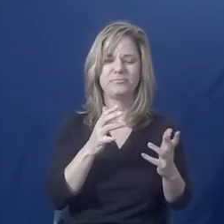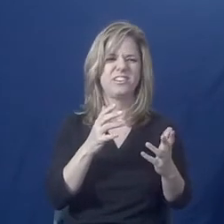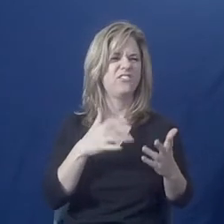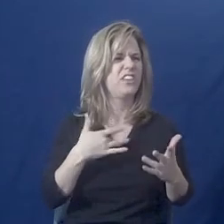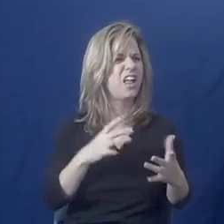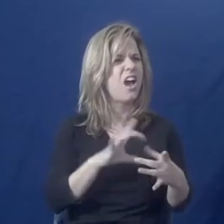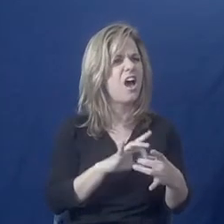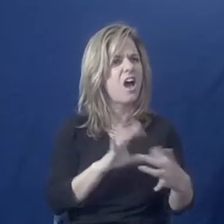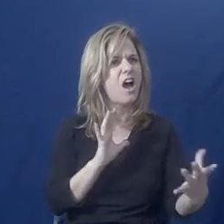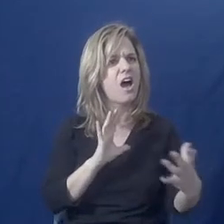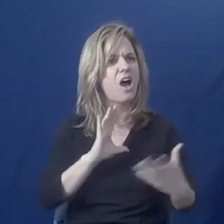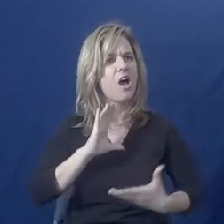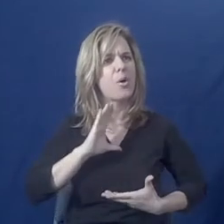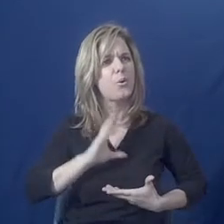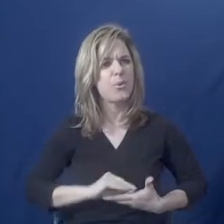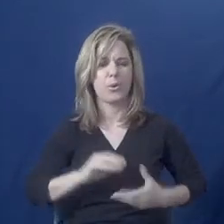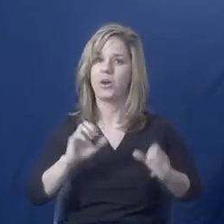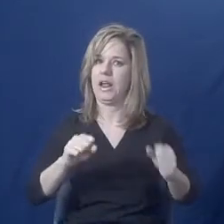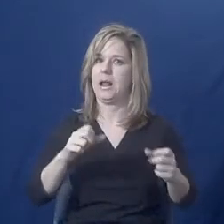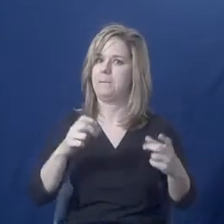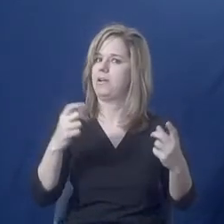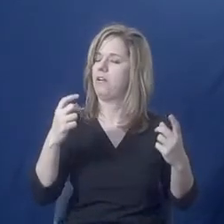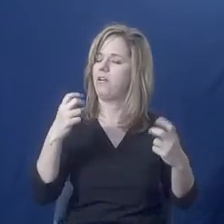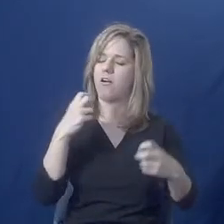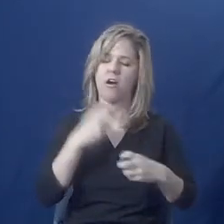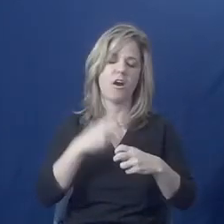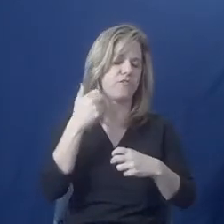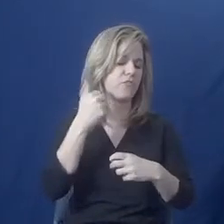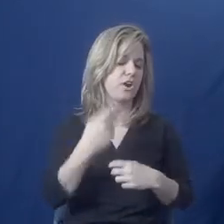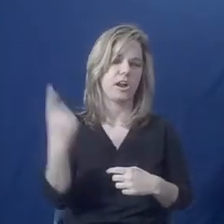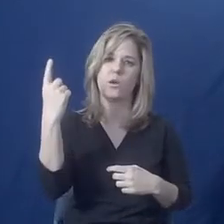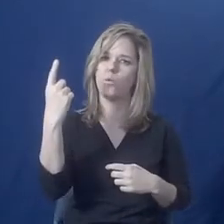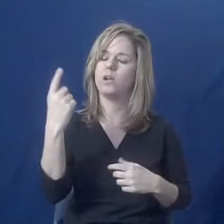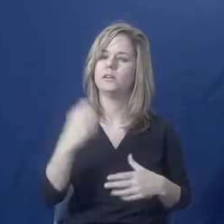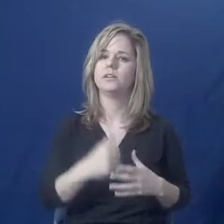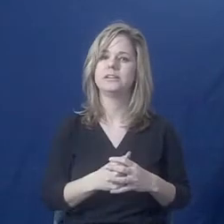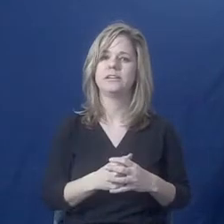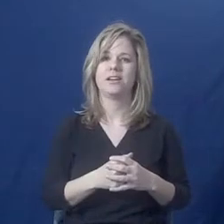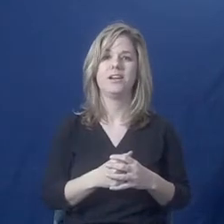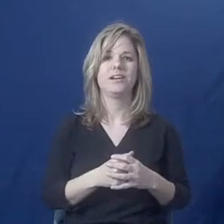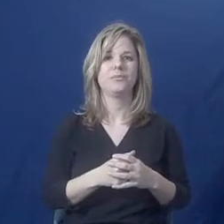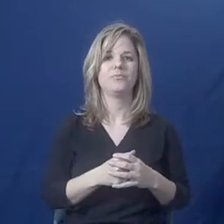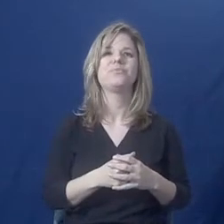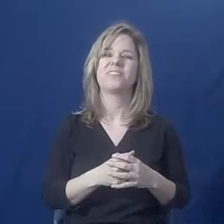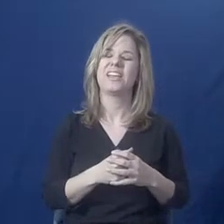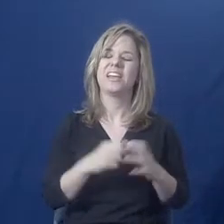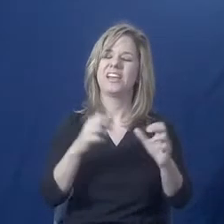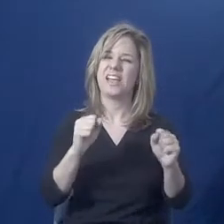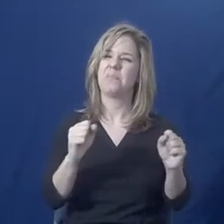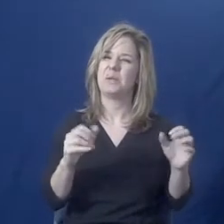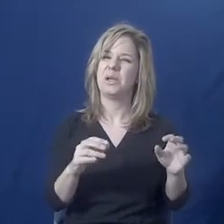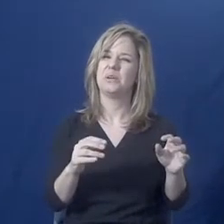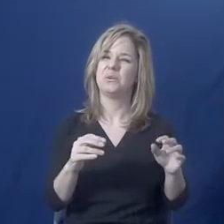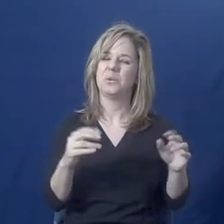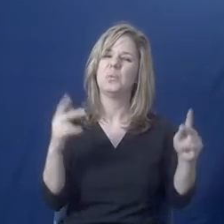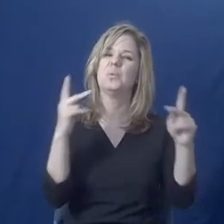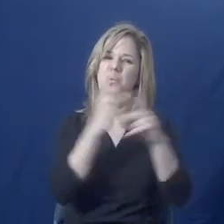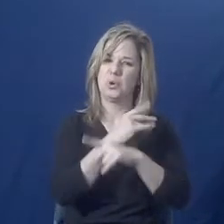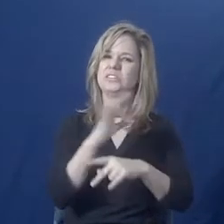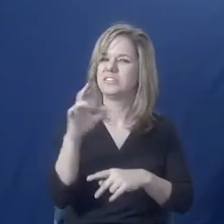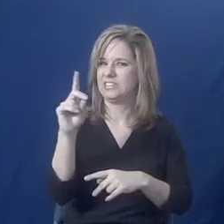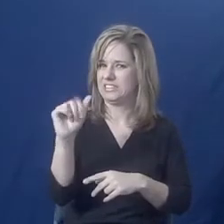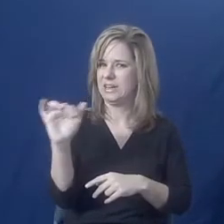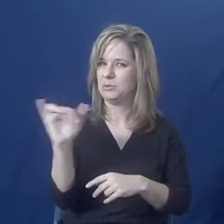of loss of relationship can be very hard for any survivor. It can be doubly hard for a survivor with a